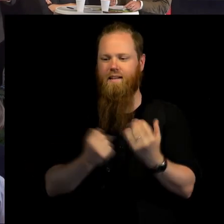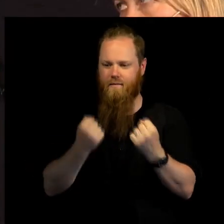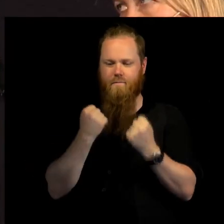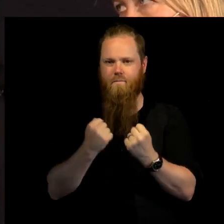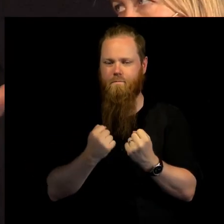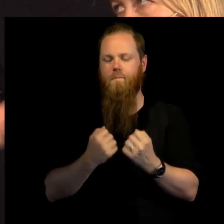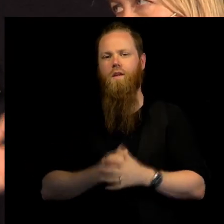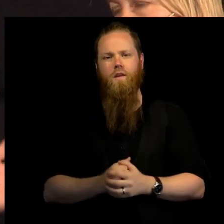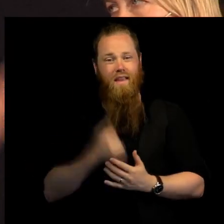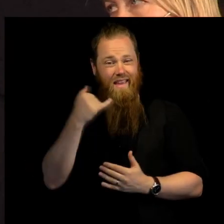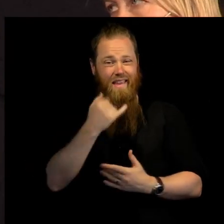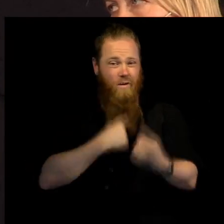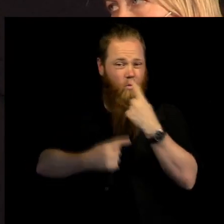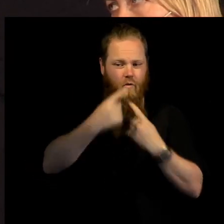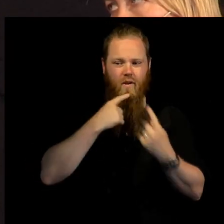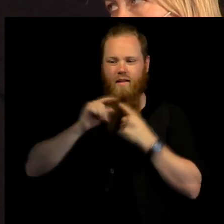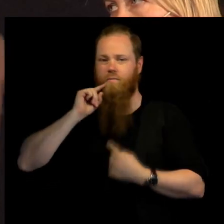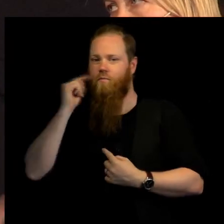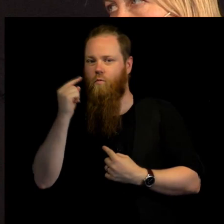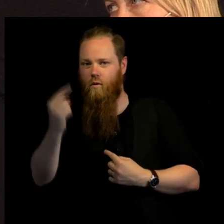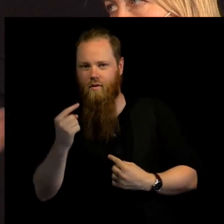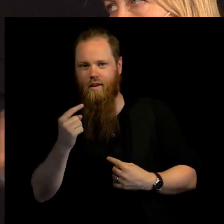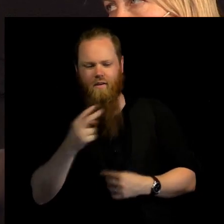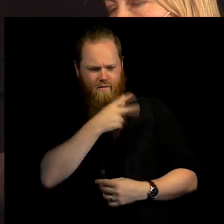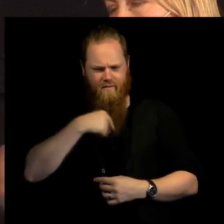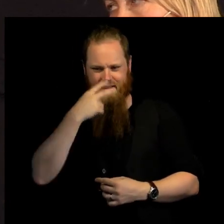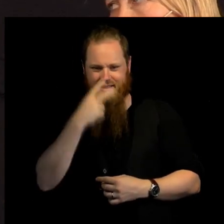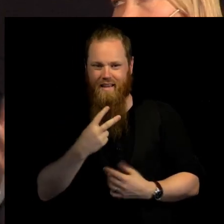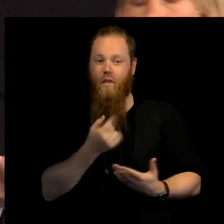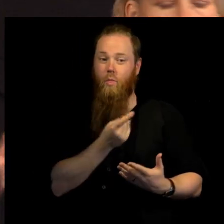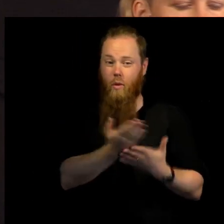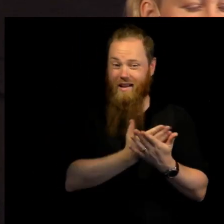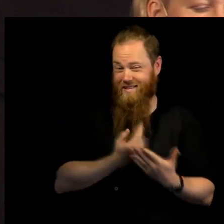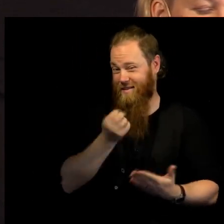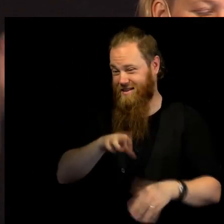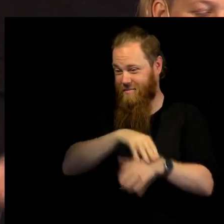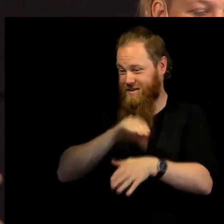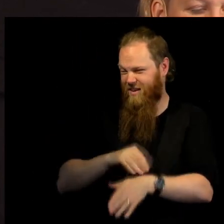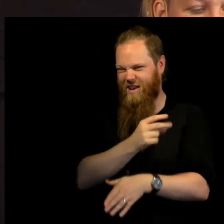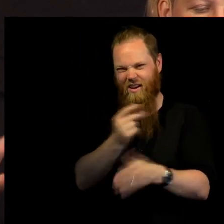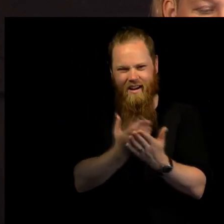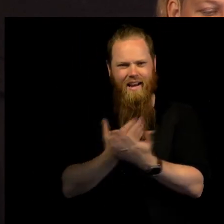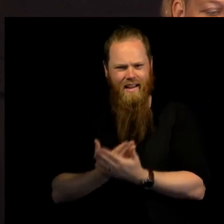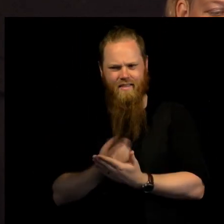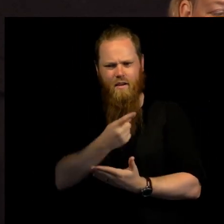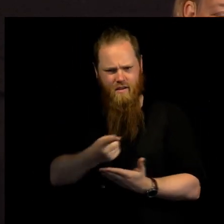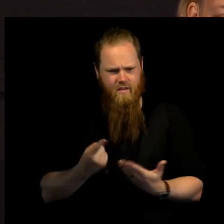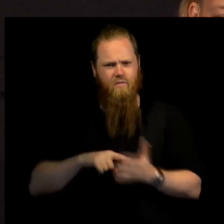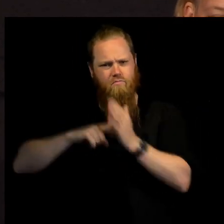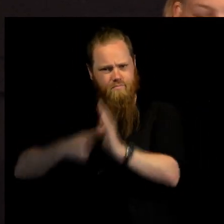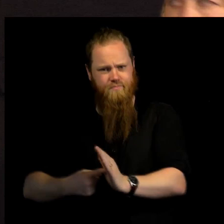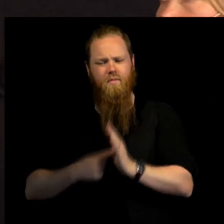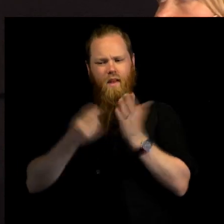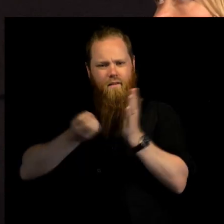meetings, every year, thanks to Sweden and others. There are discussions which reaffirms, in a way, the persistent value of the certain